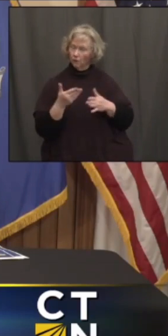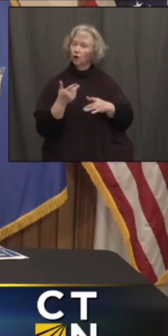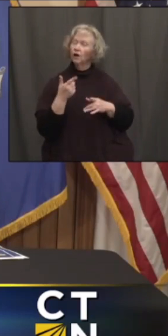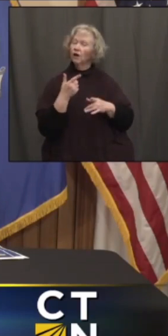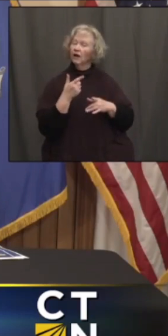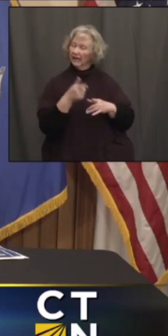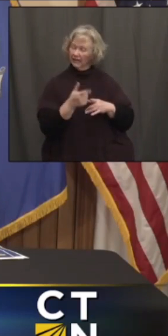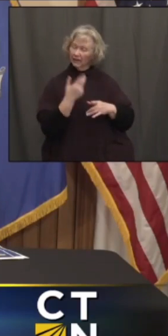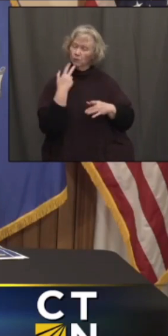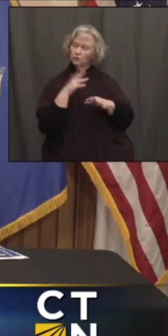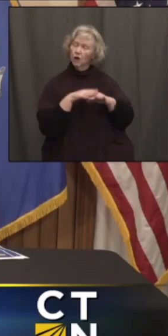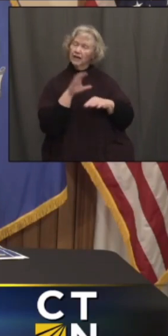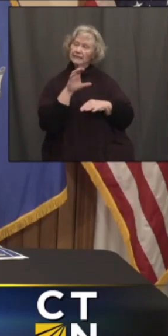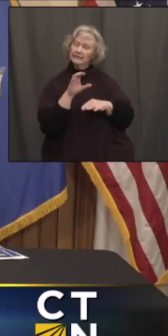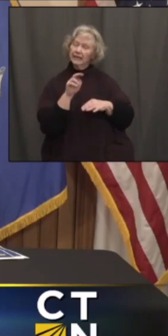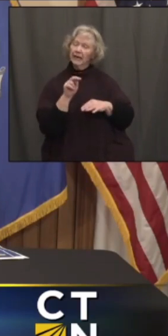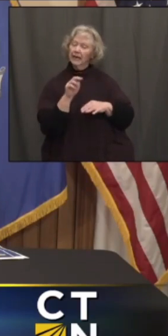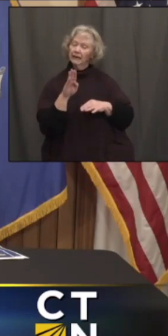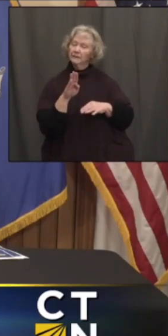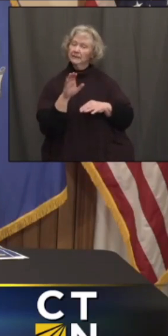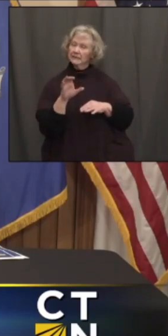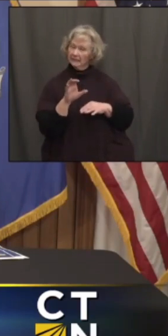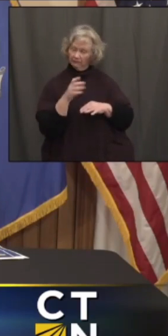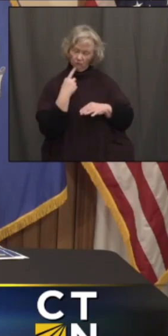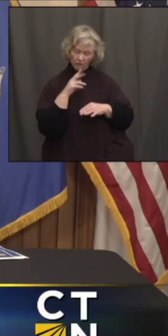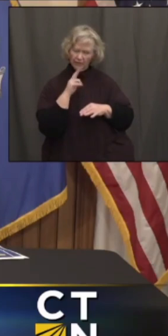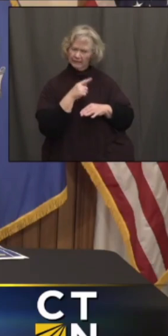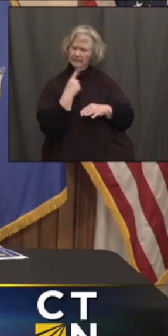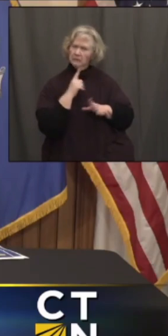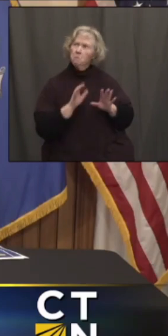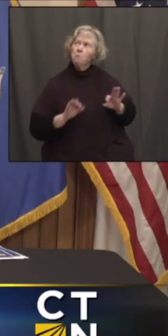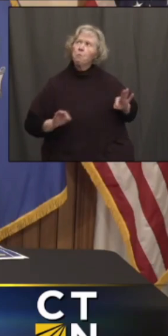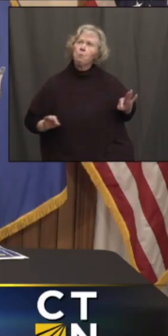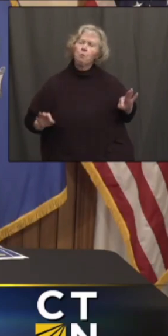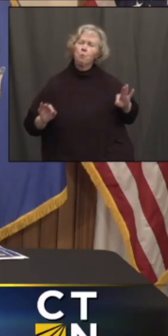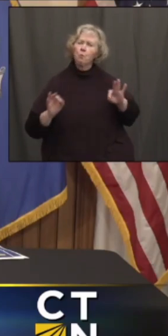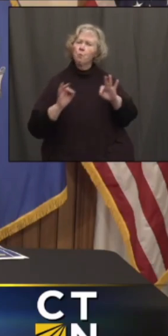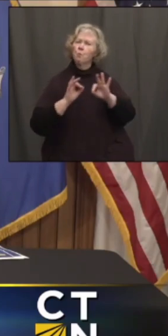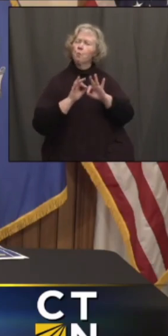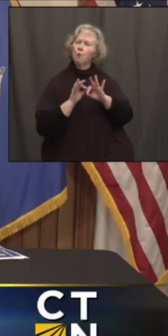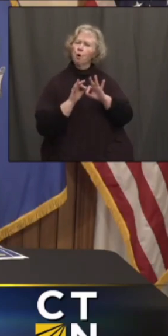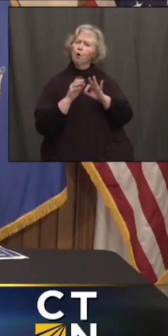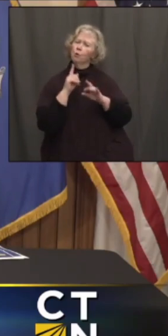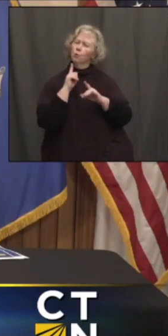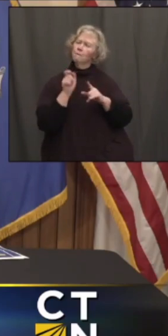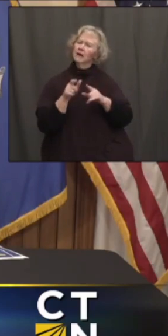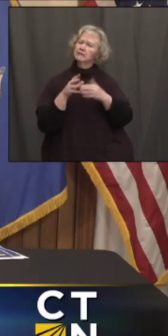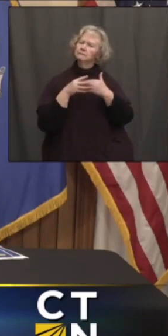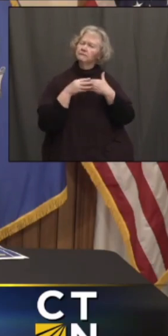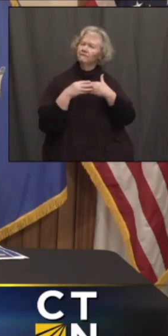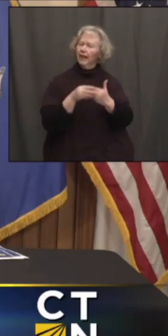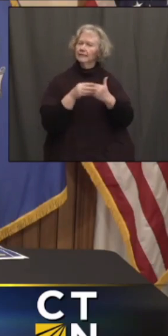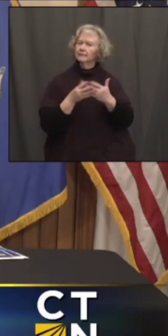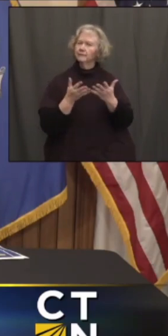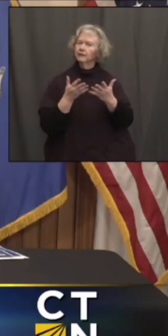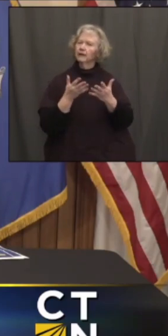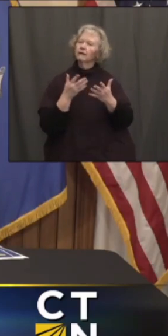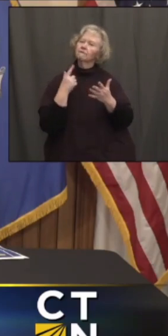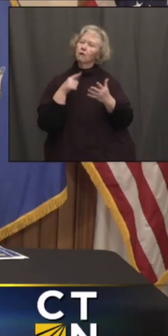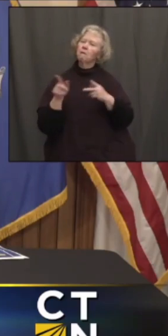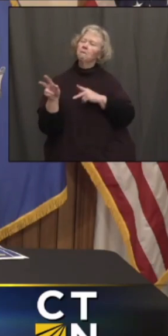the other day talking about the importance of the, of being flexible enough that the public will